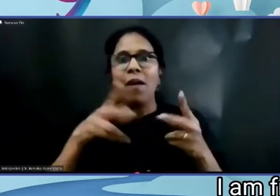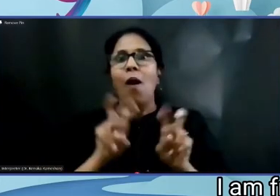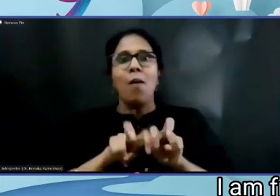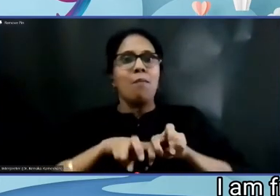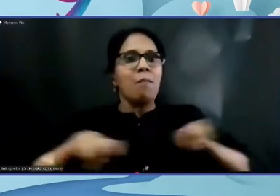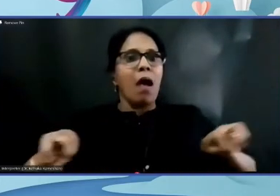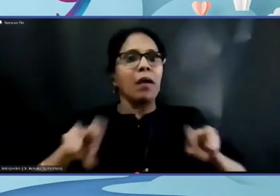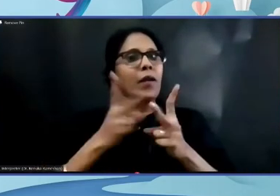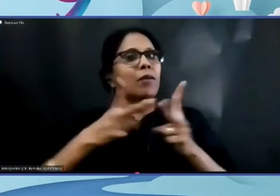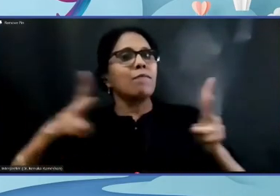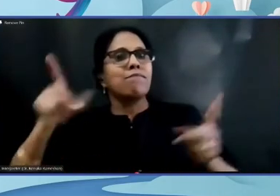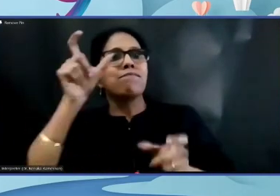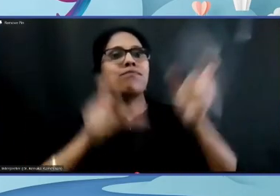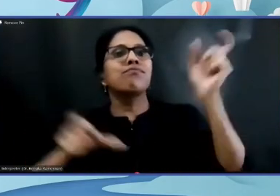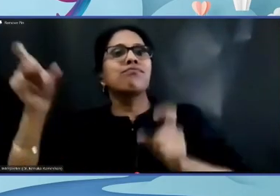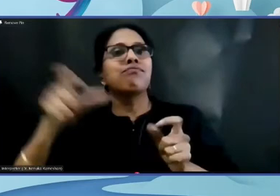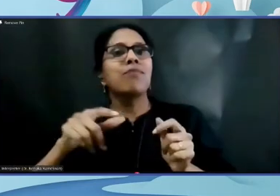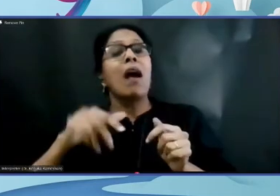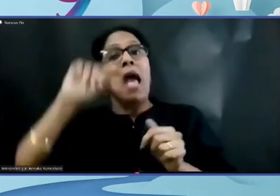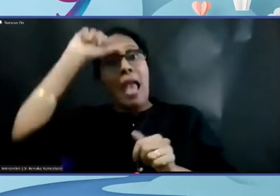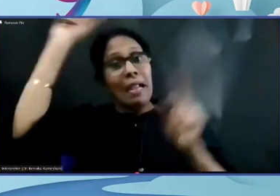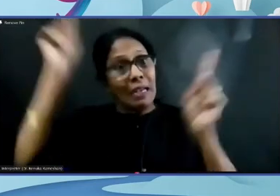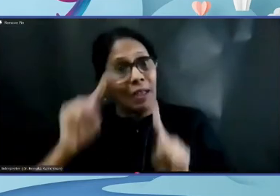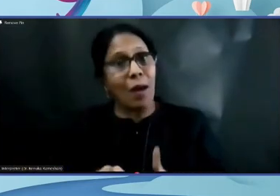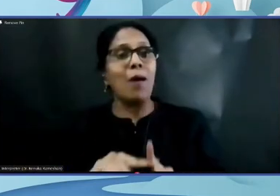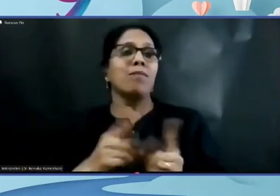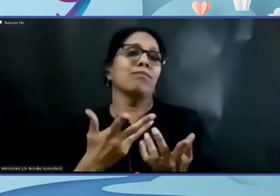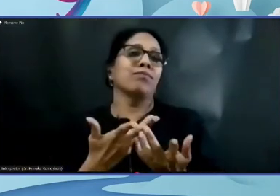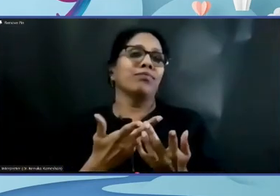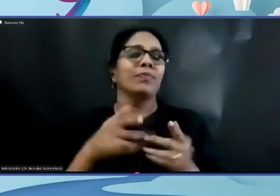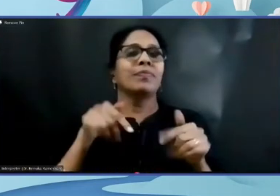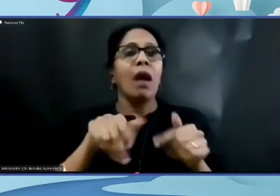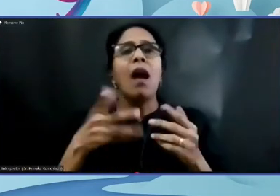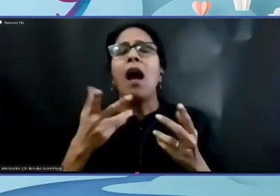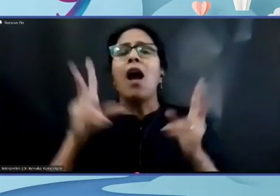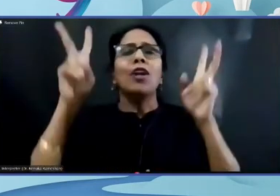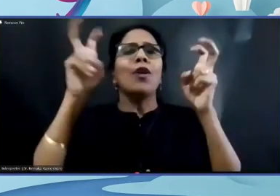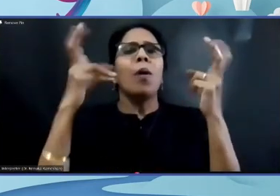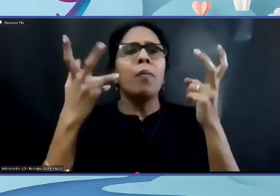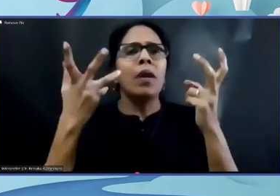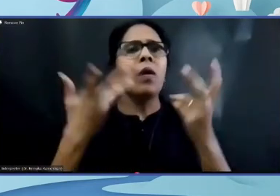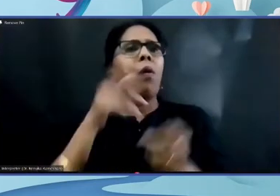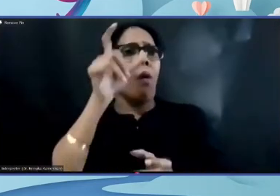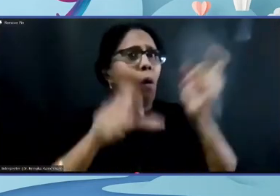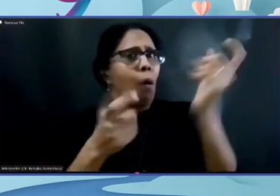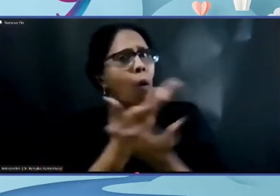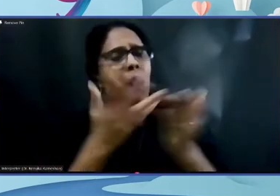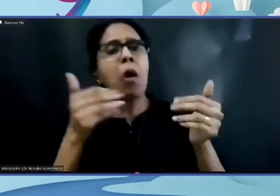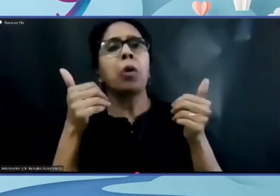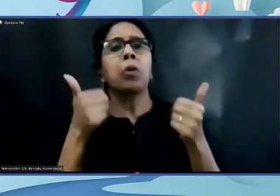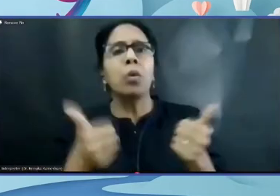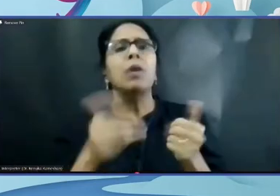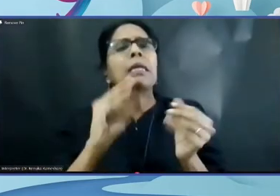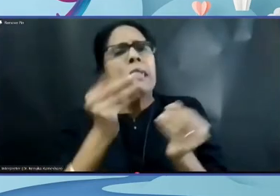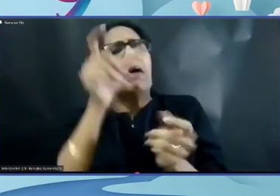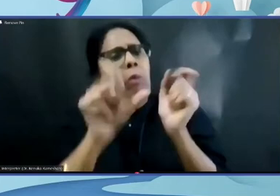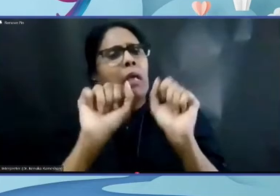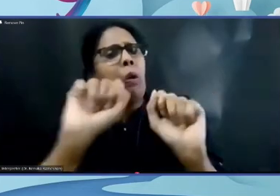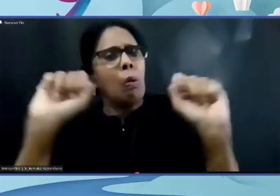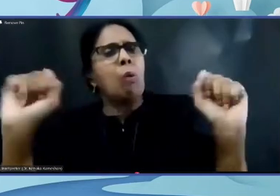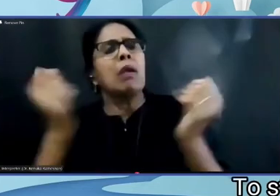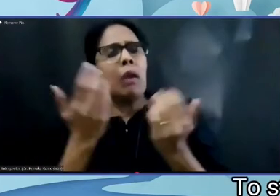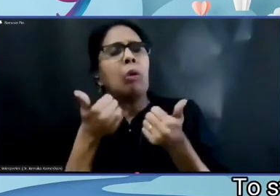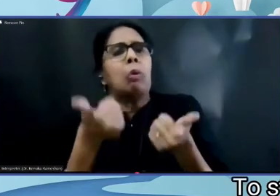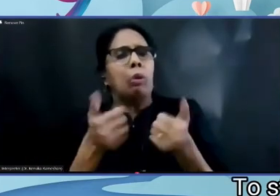across India. Our topic of discussion today is everyone is good at something which is also the tagline of the summit.